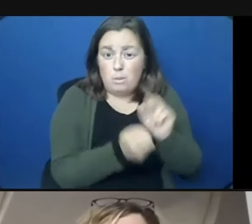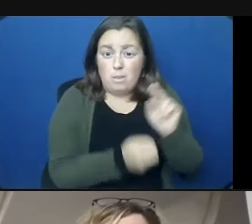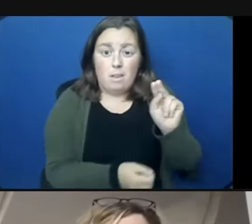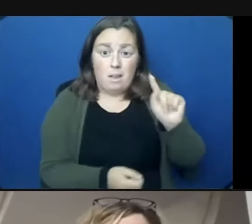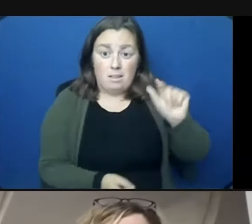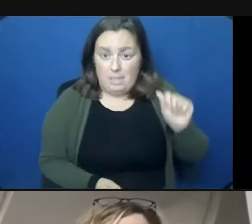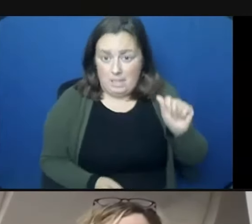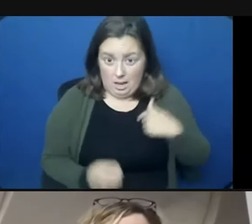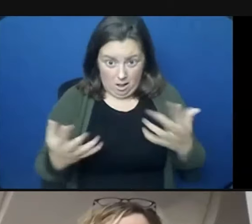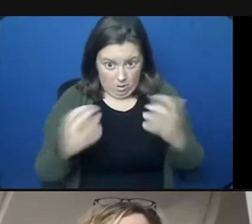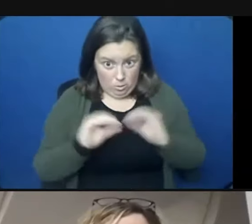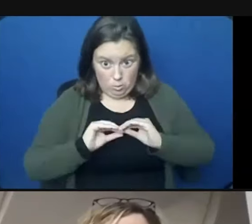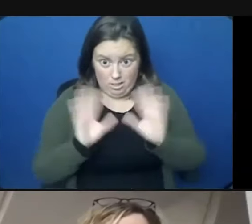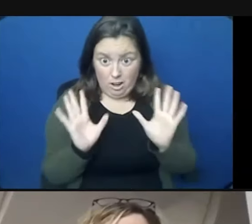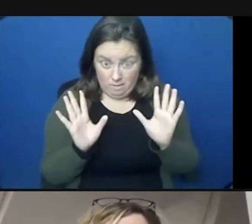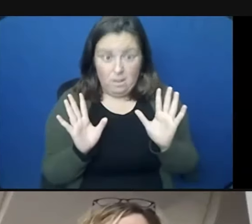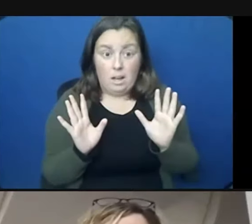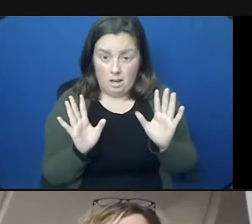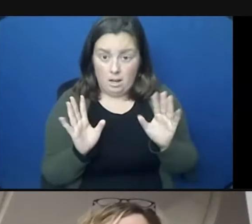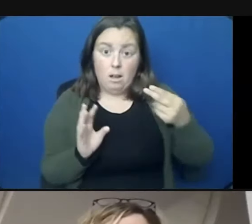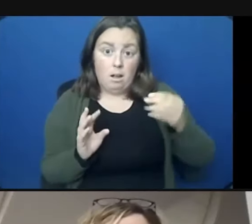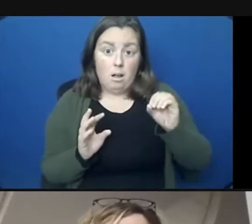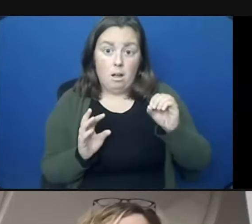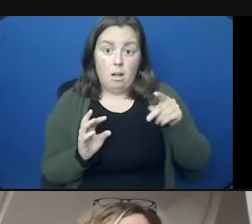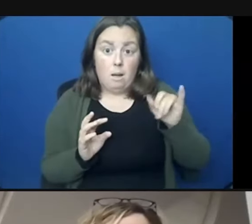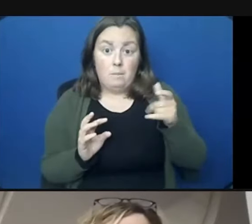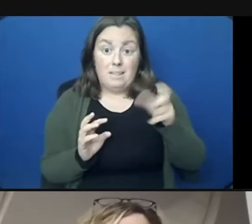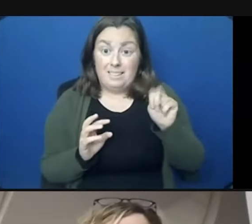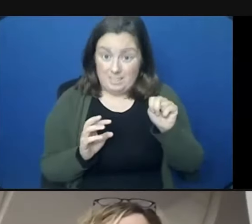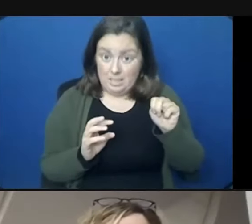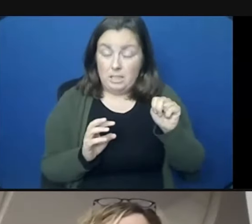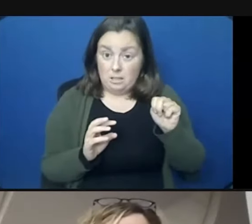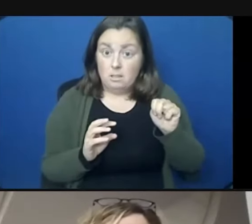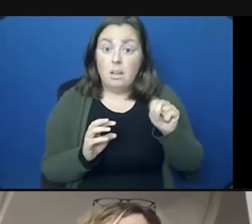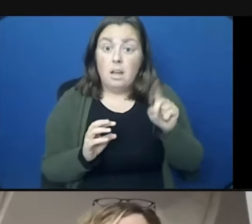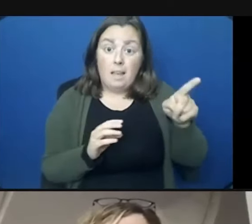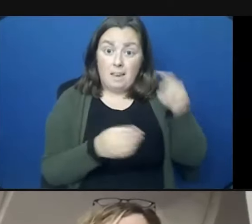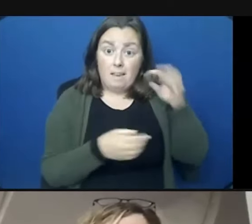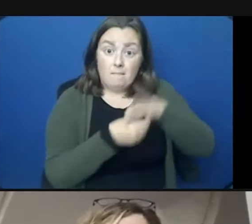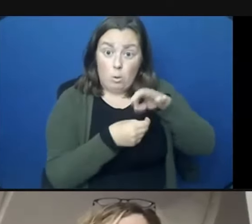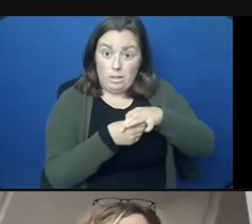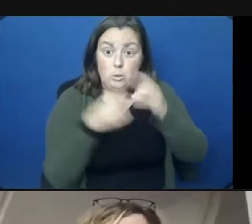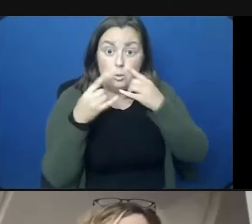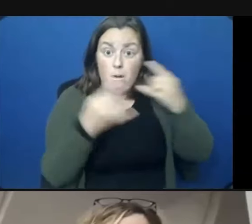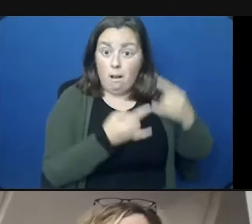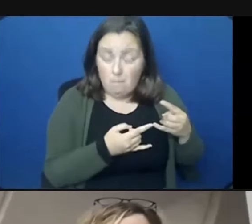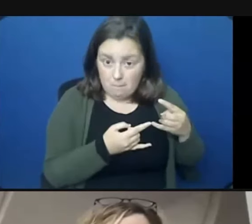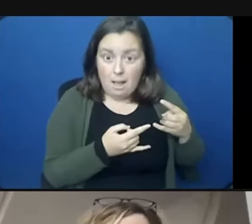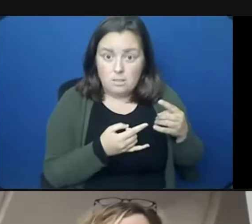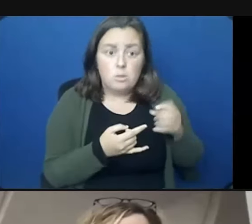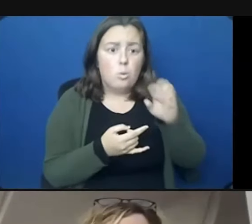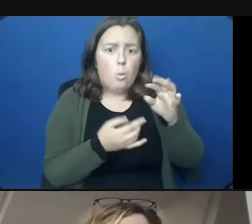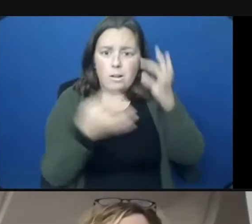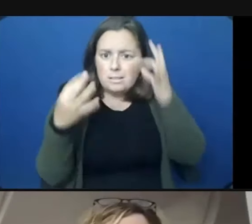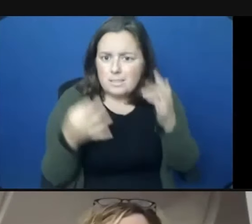has just football. A few weeks ago, just brought in three or two school committee lines to unlasted children in the high school because of only 80%